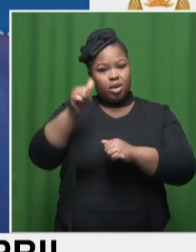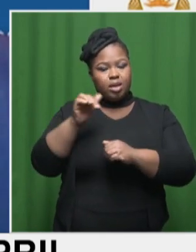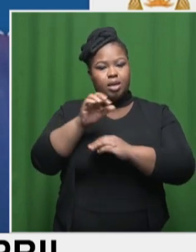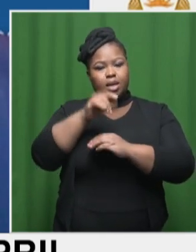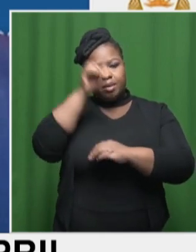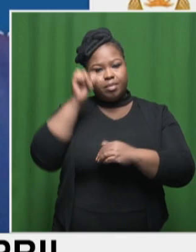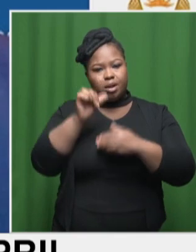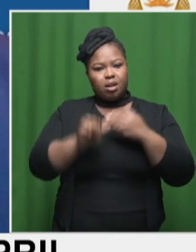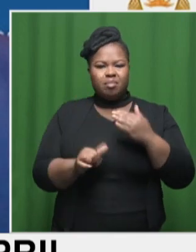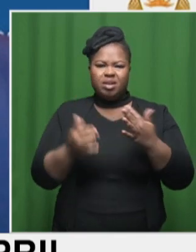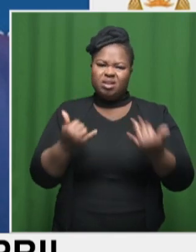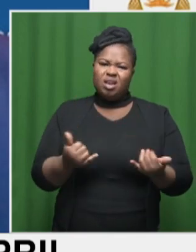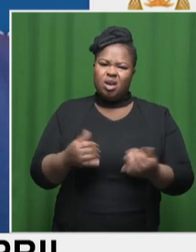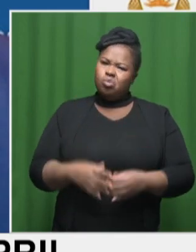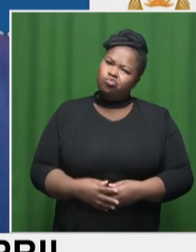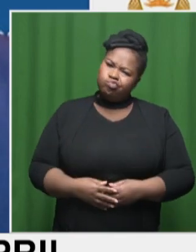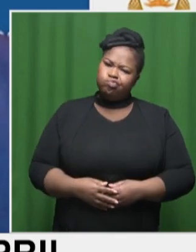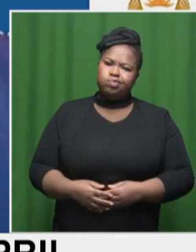very much.